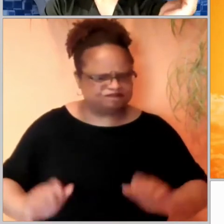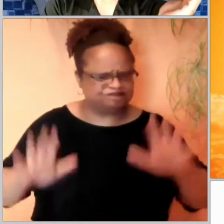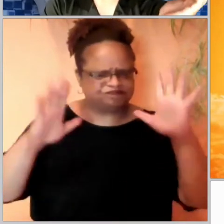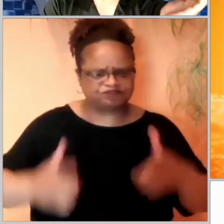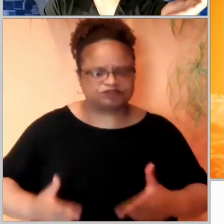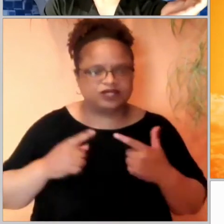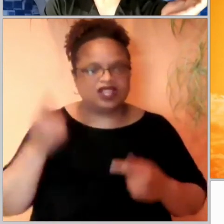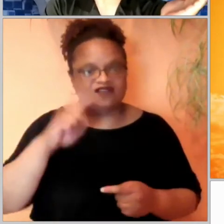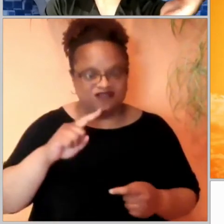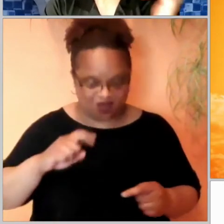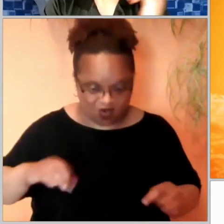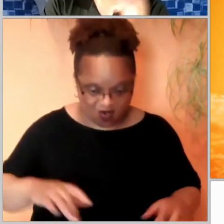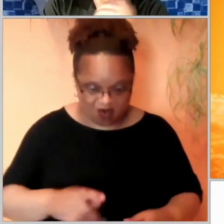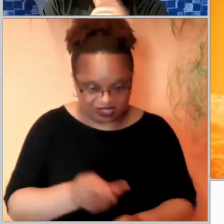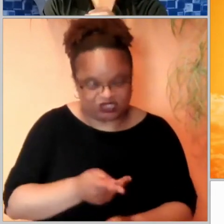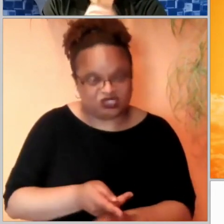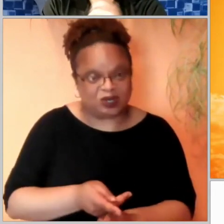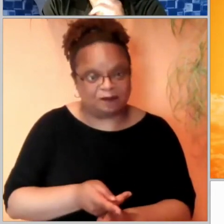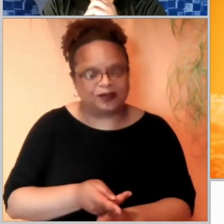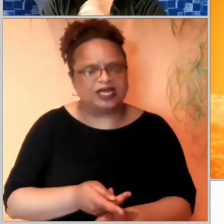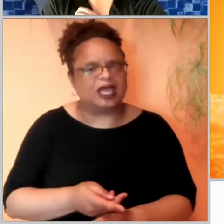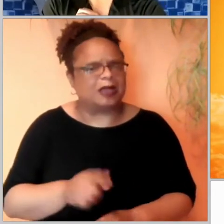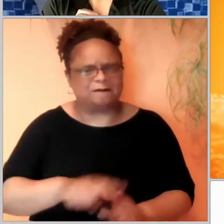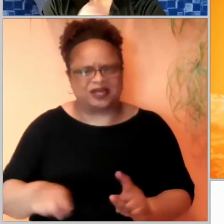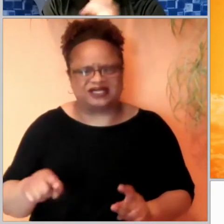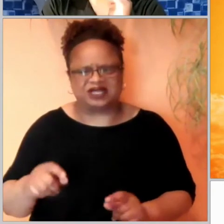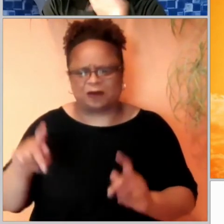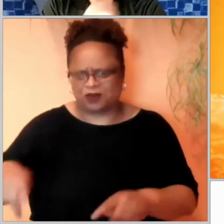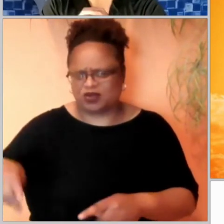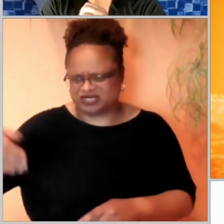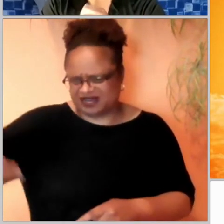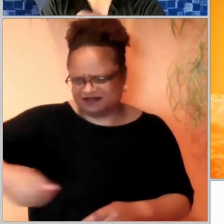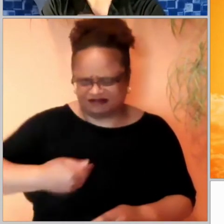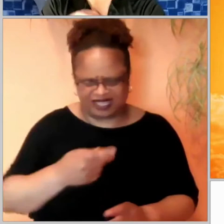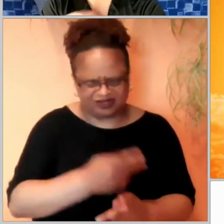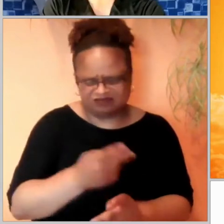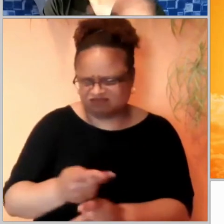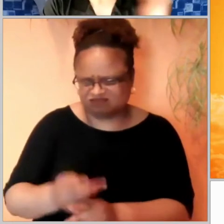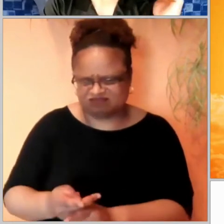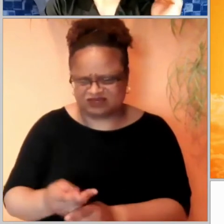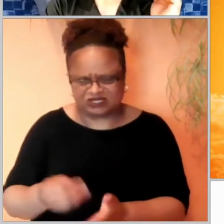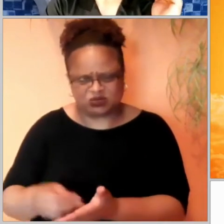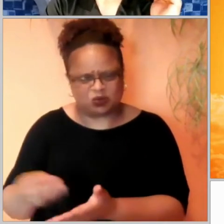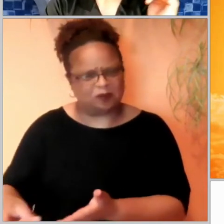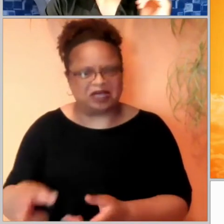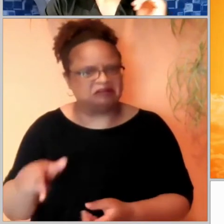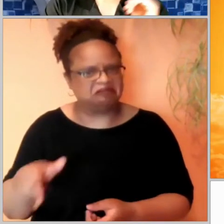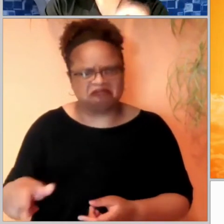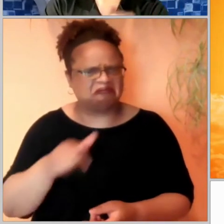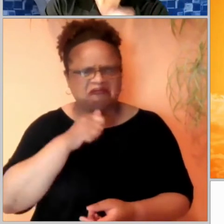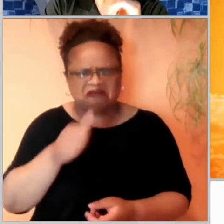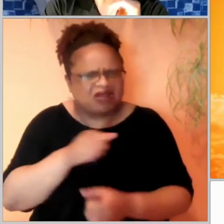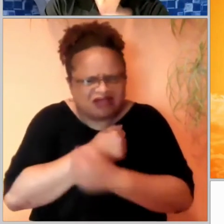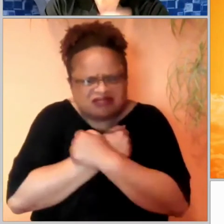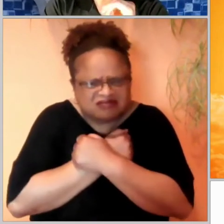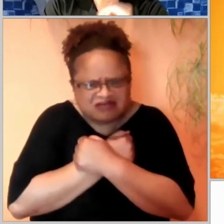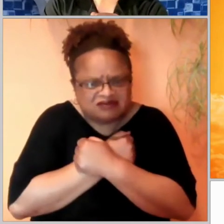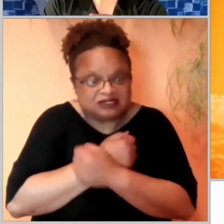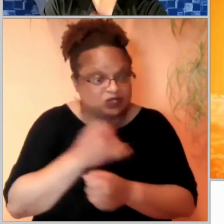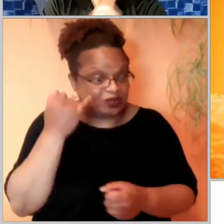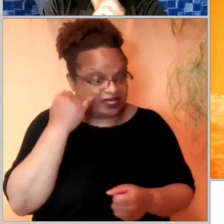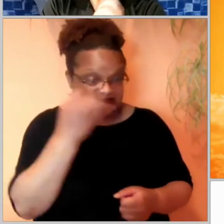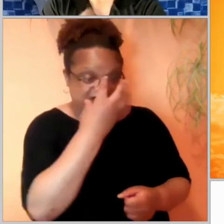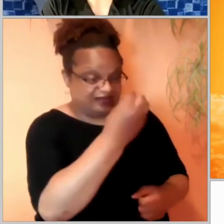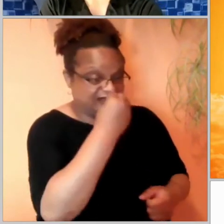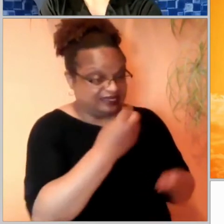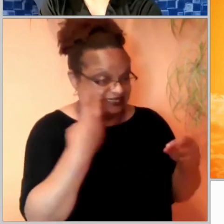and doesn't own the sheep. When he sees a wolf coming, he abandons the sheep and quickly runs away. So the wolf drags the